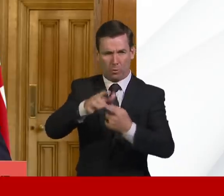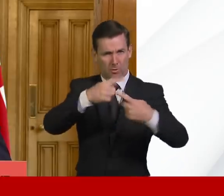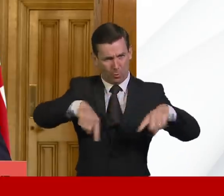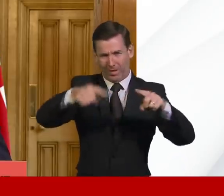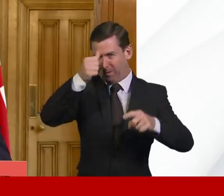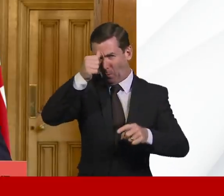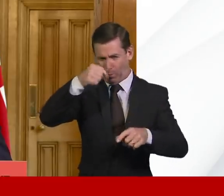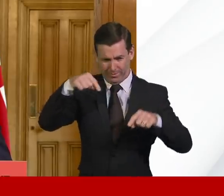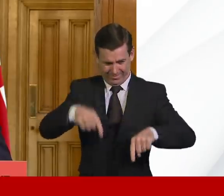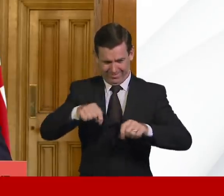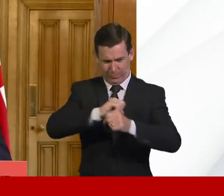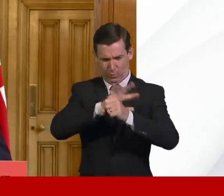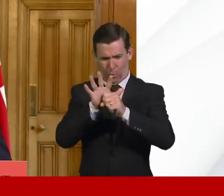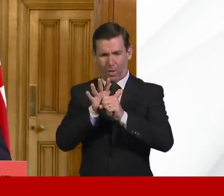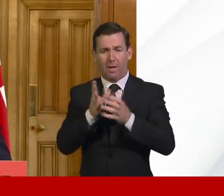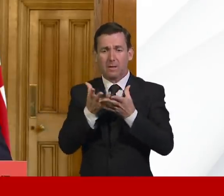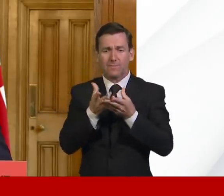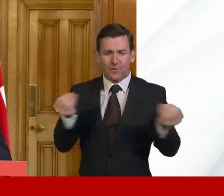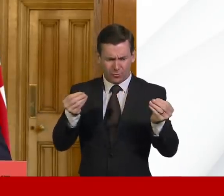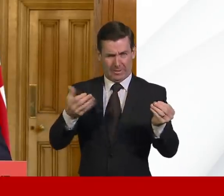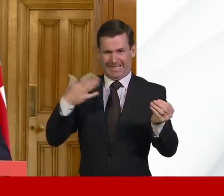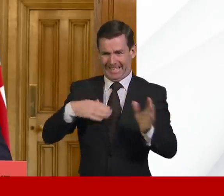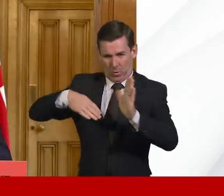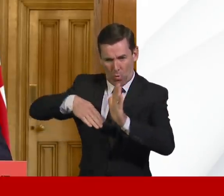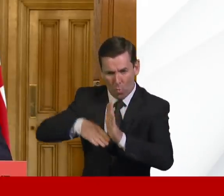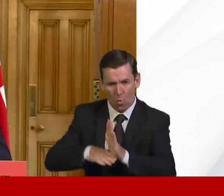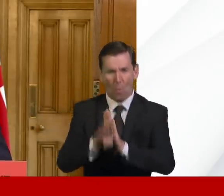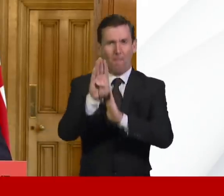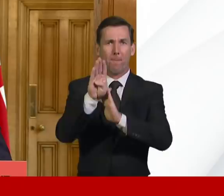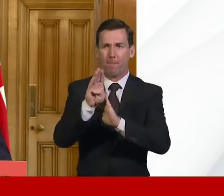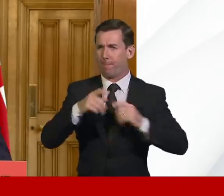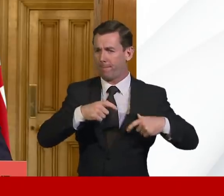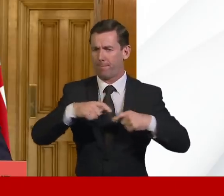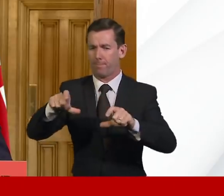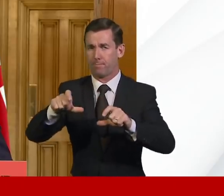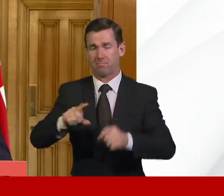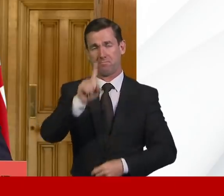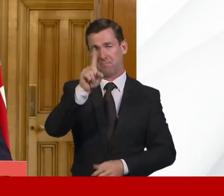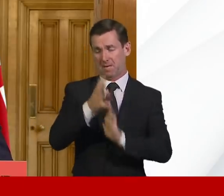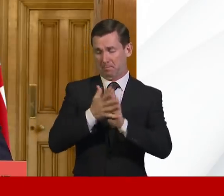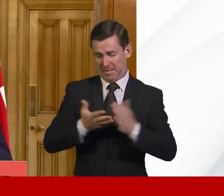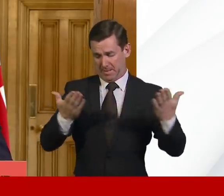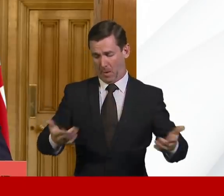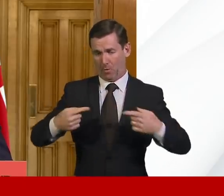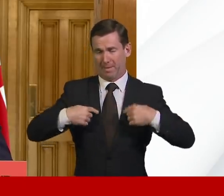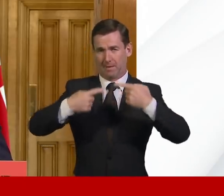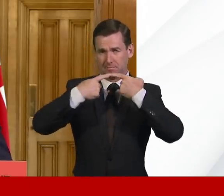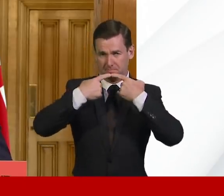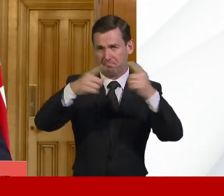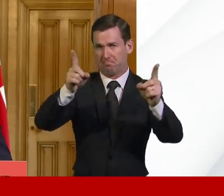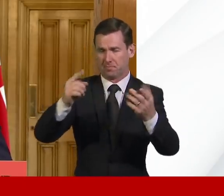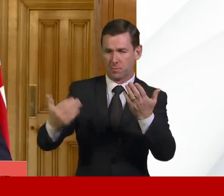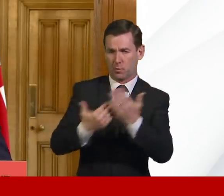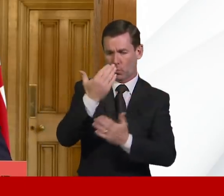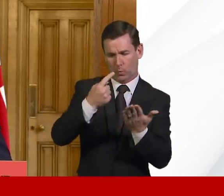we are ready to bounce back. And so today, I want to announce more measures which are designed to give